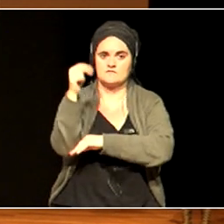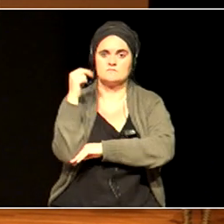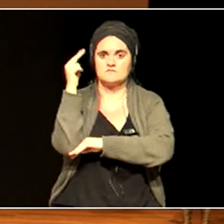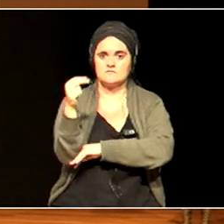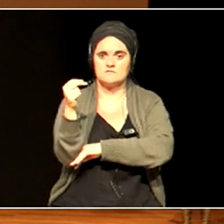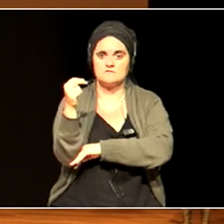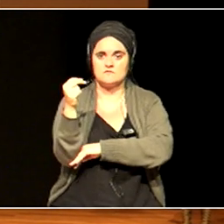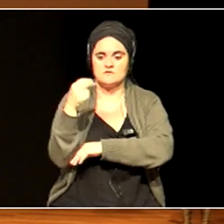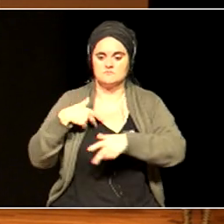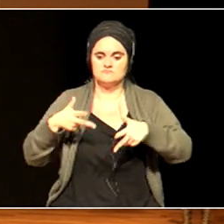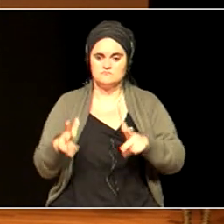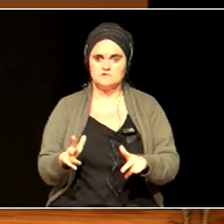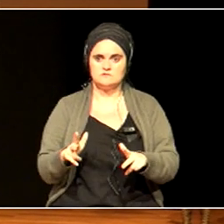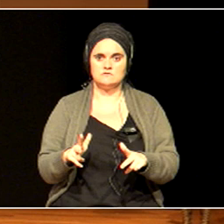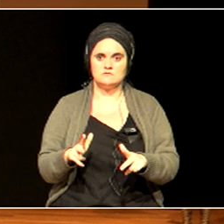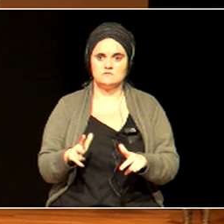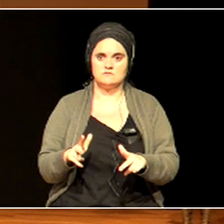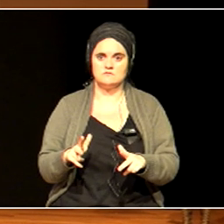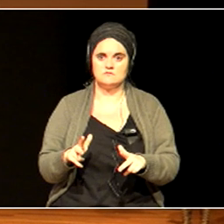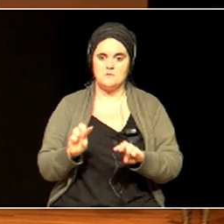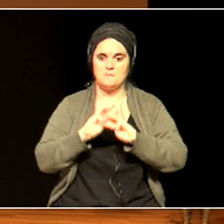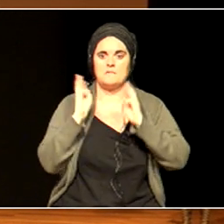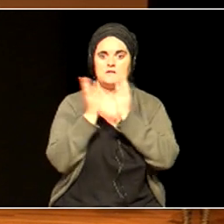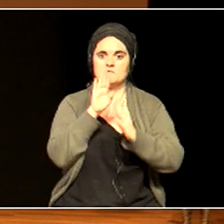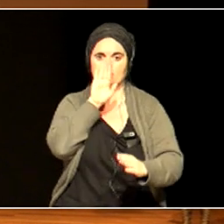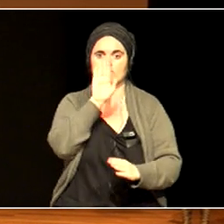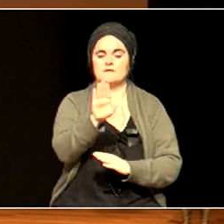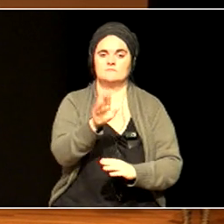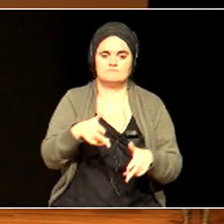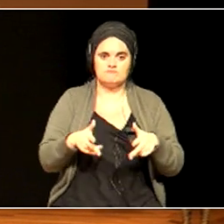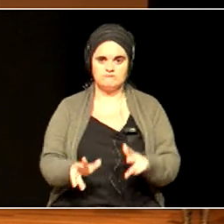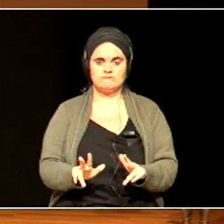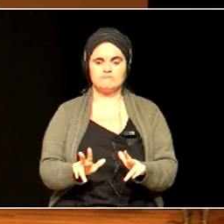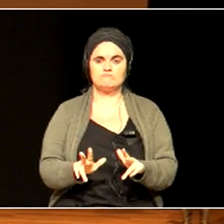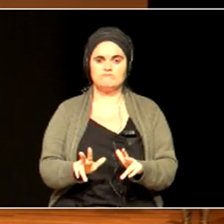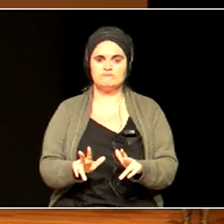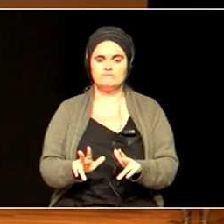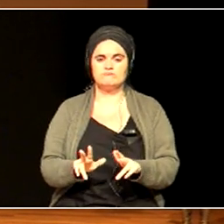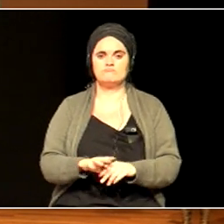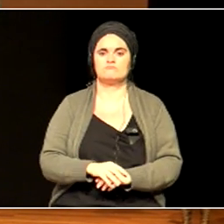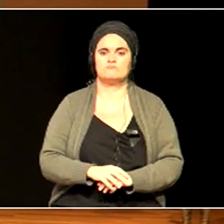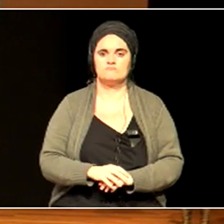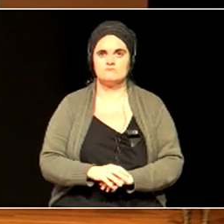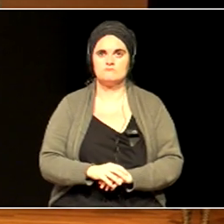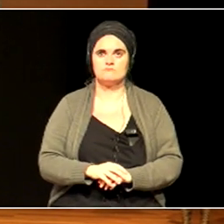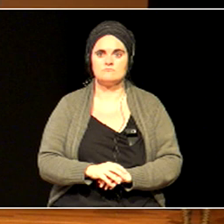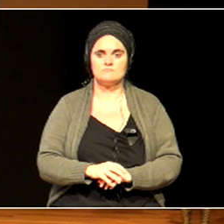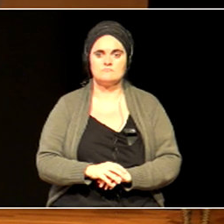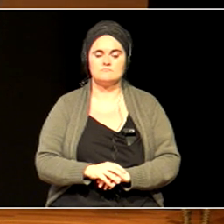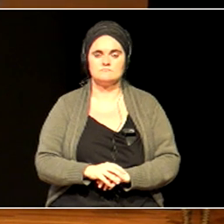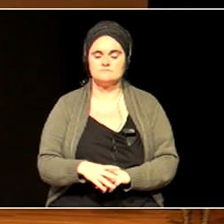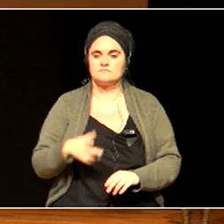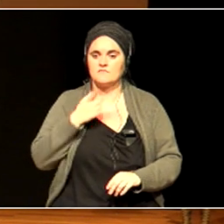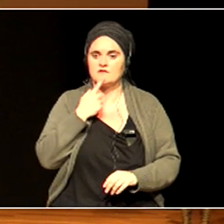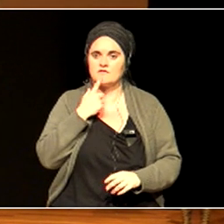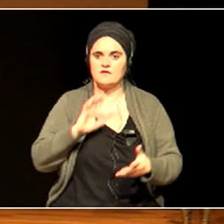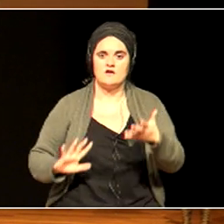with her notice, school strike for climate. And this has become,